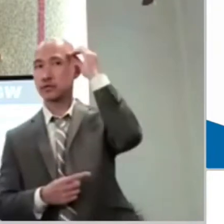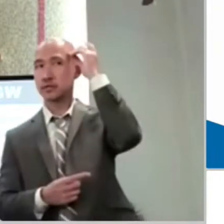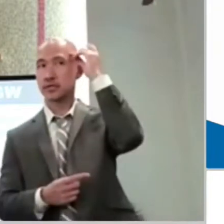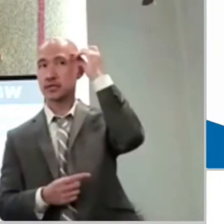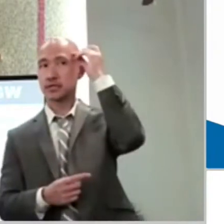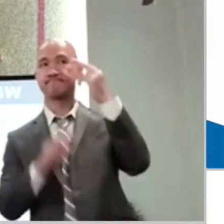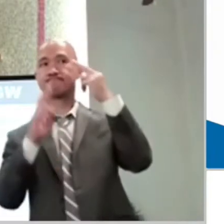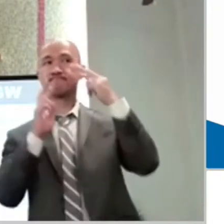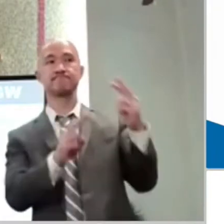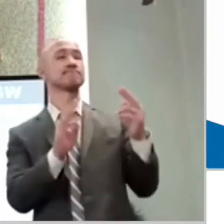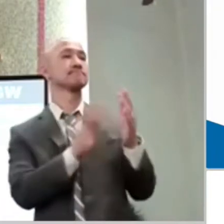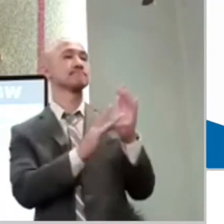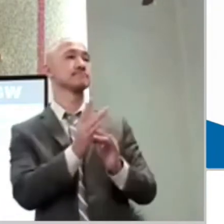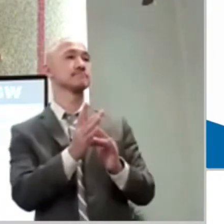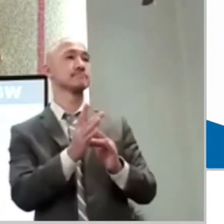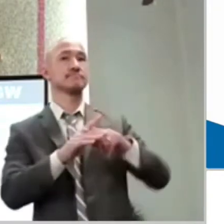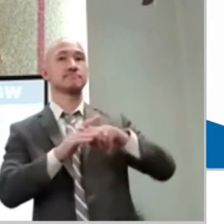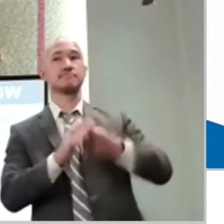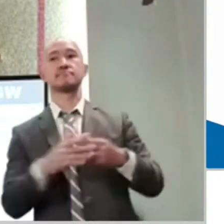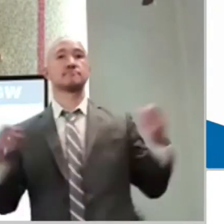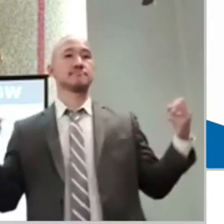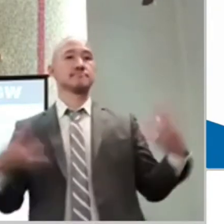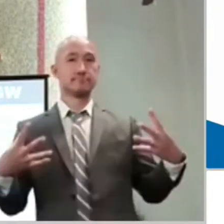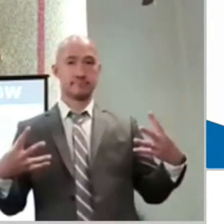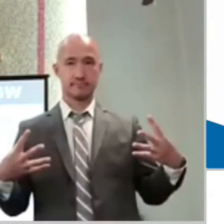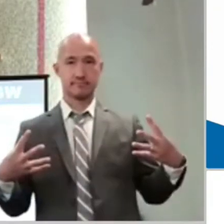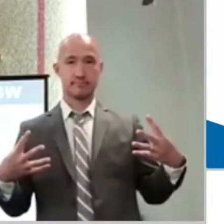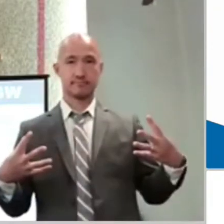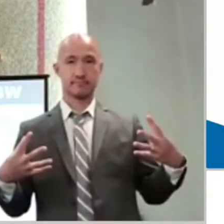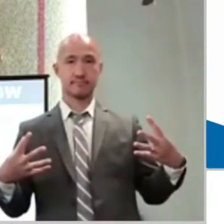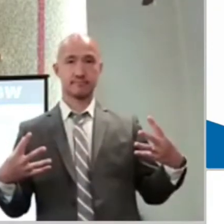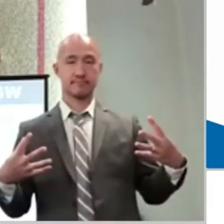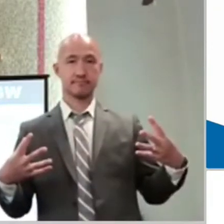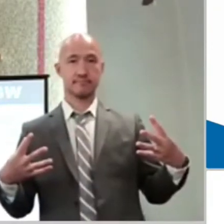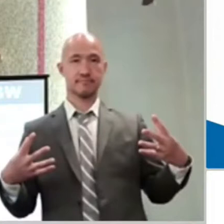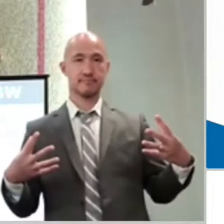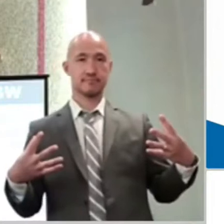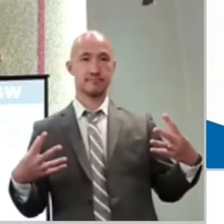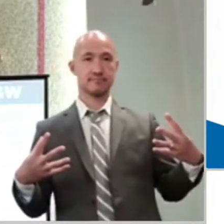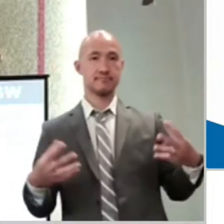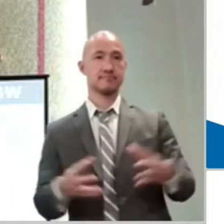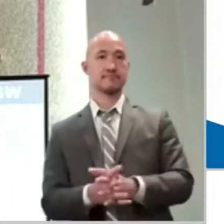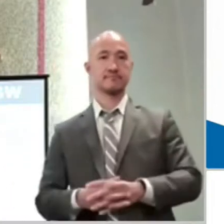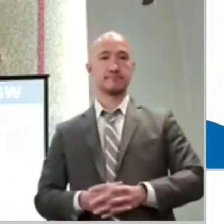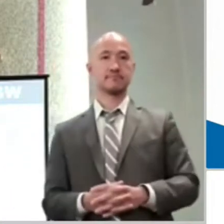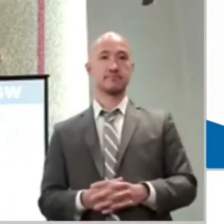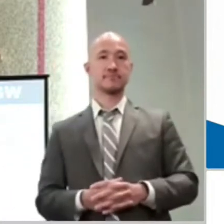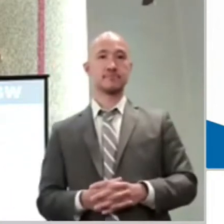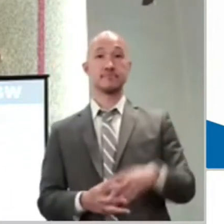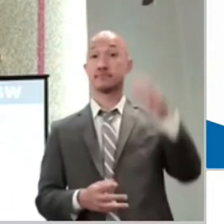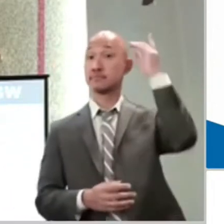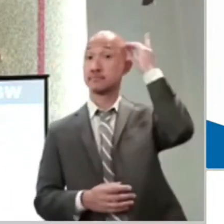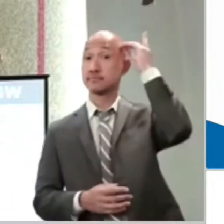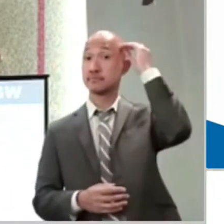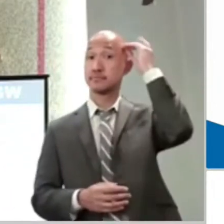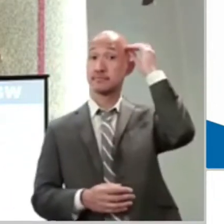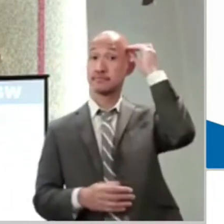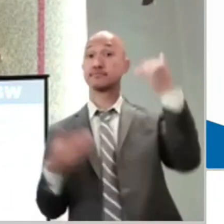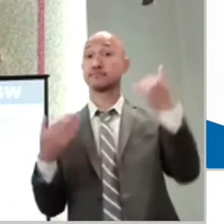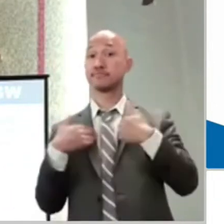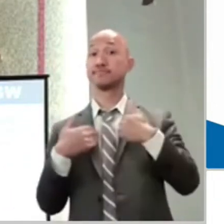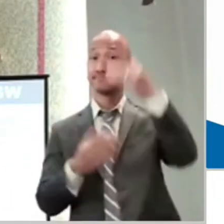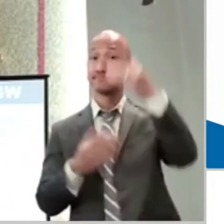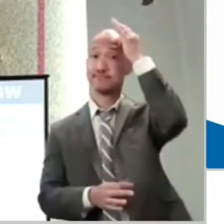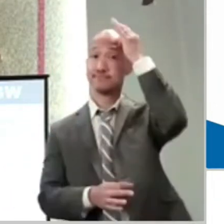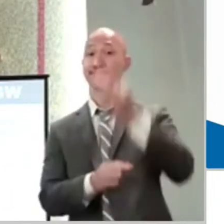who Jesus was, and he was troubled right away. And we see that happening in other occasions